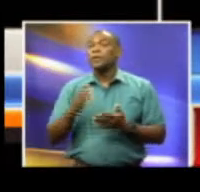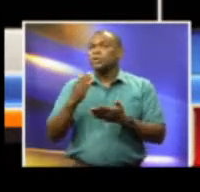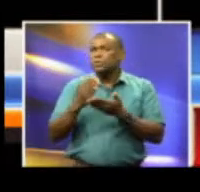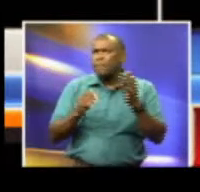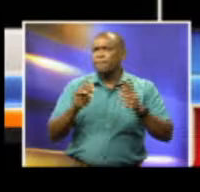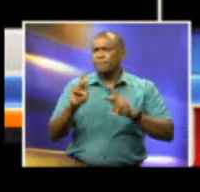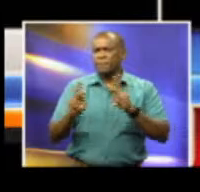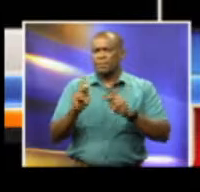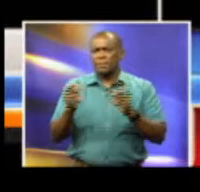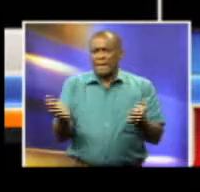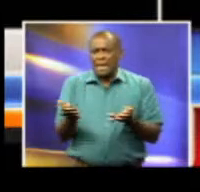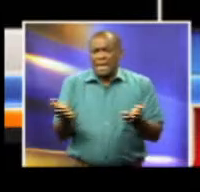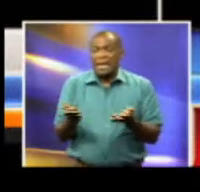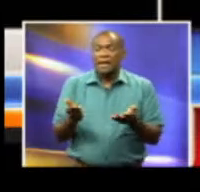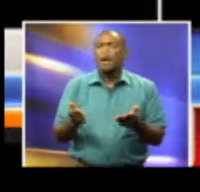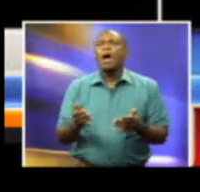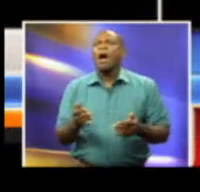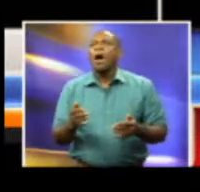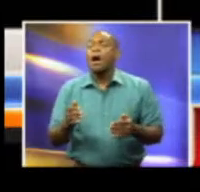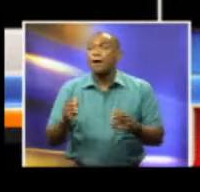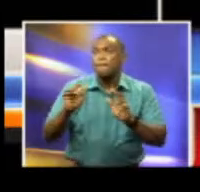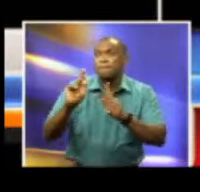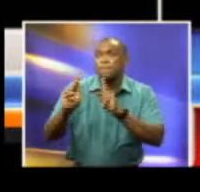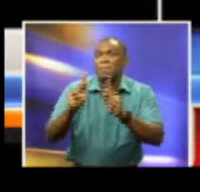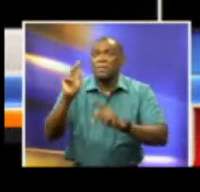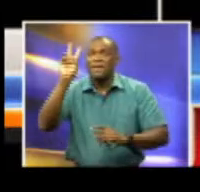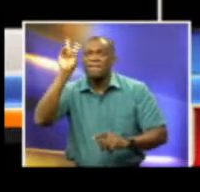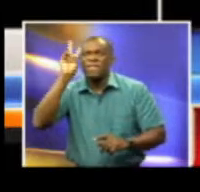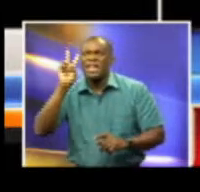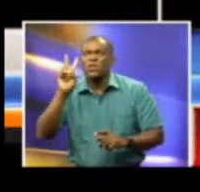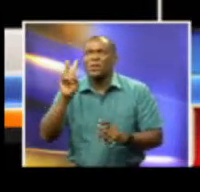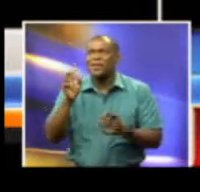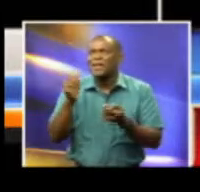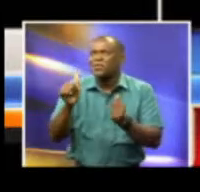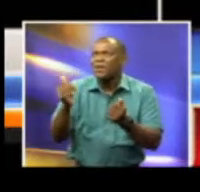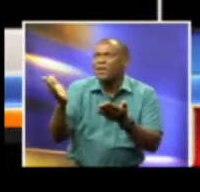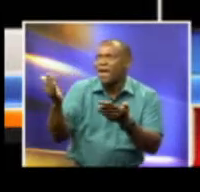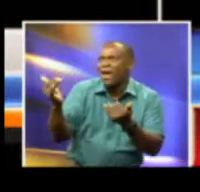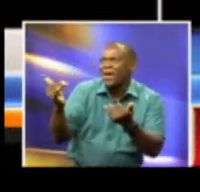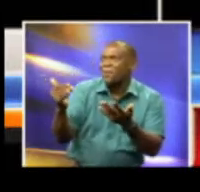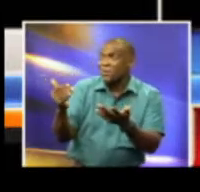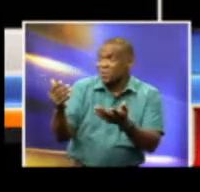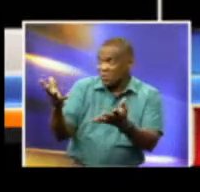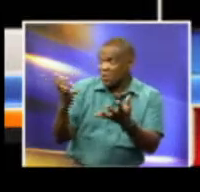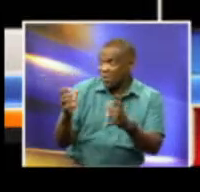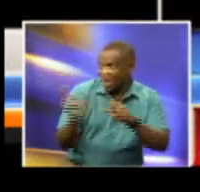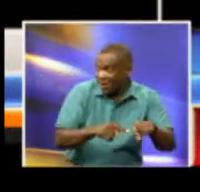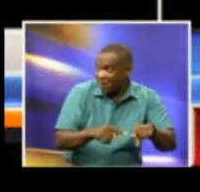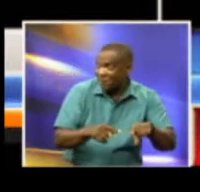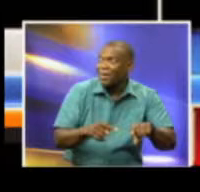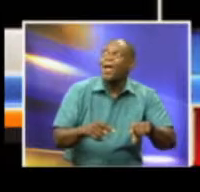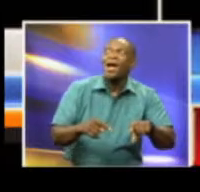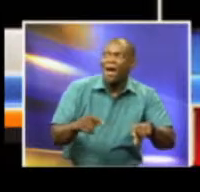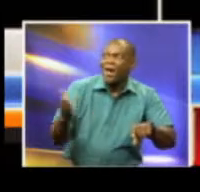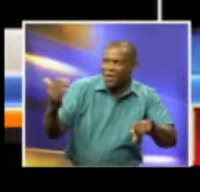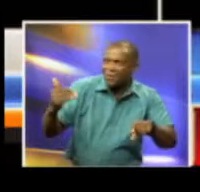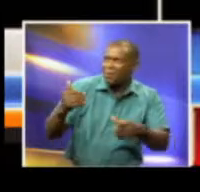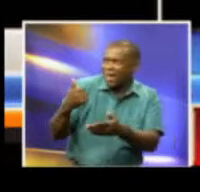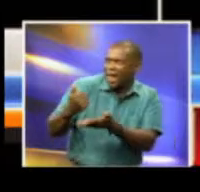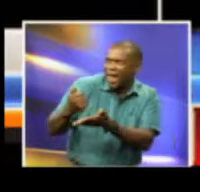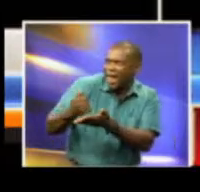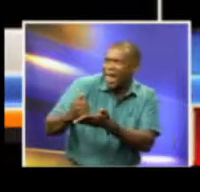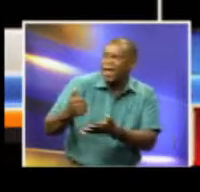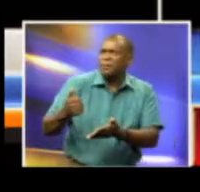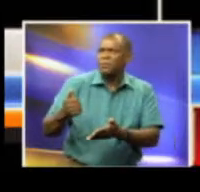Venezuela sea and land transportation to a destination in TNT by any means necessary, at a